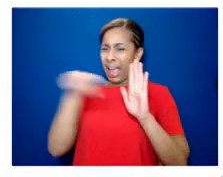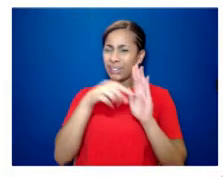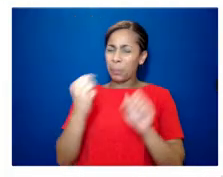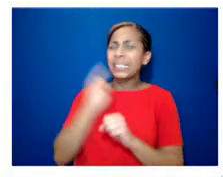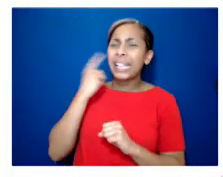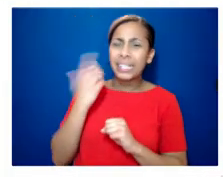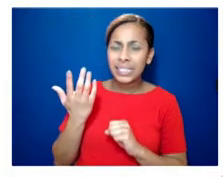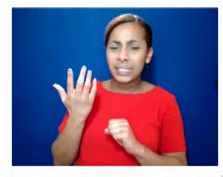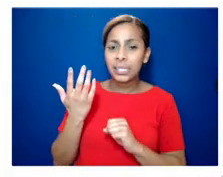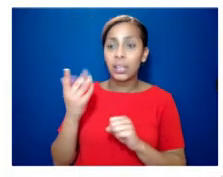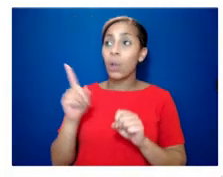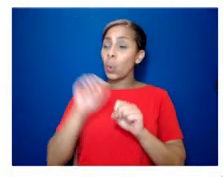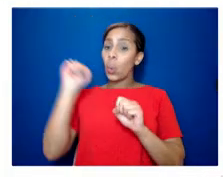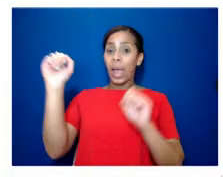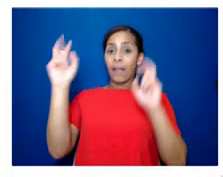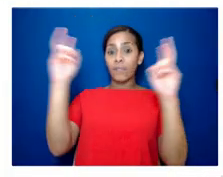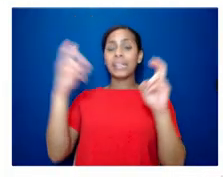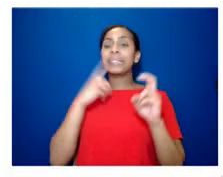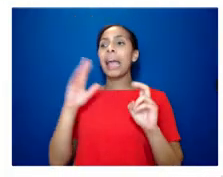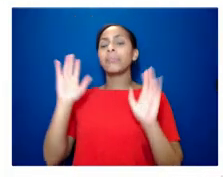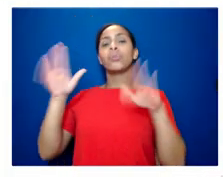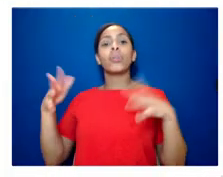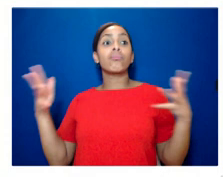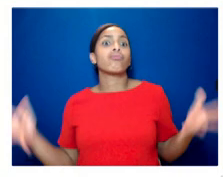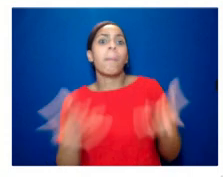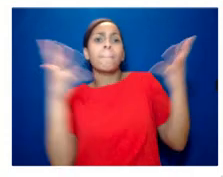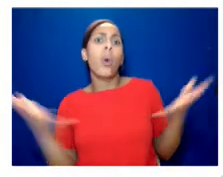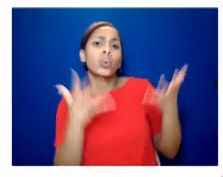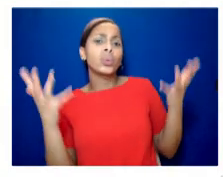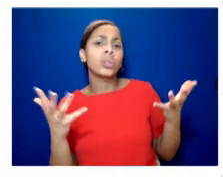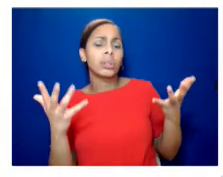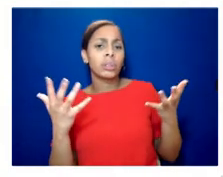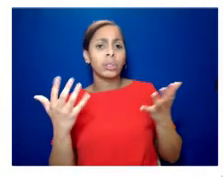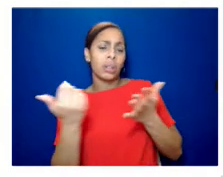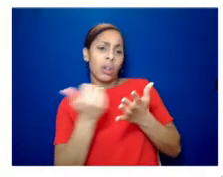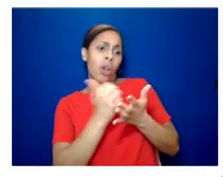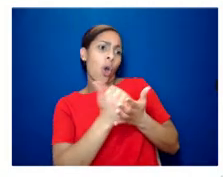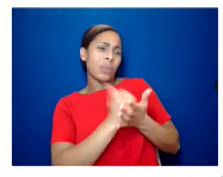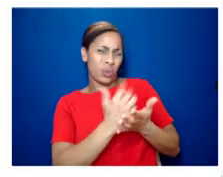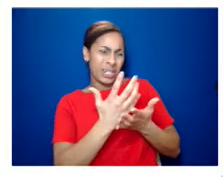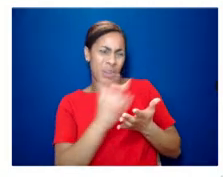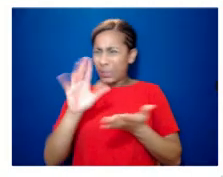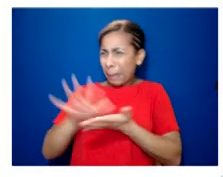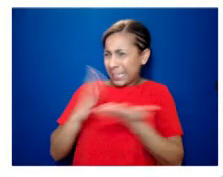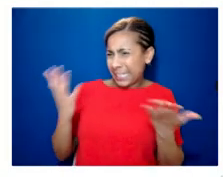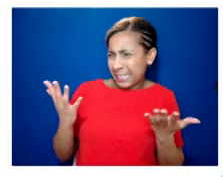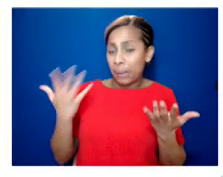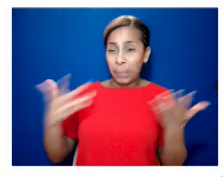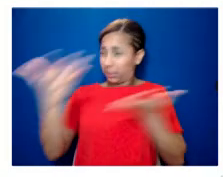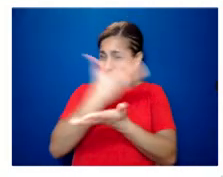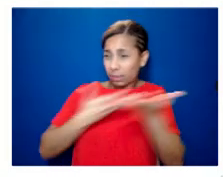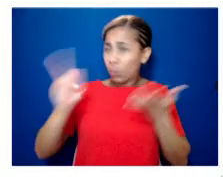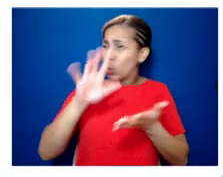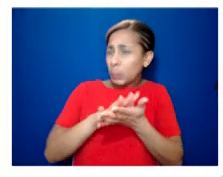around what the phrase promote homosexuality actually meant and they went round and round in circles trying to define this and didn't really succeed